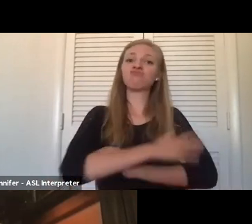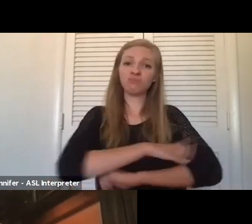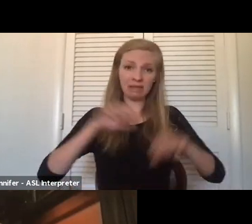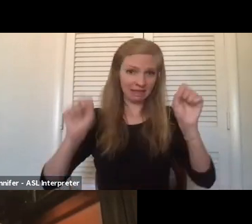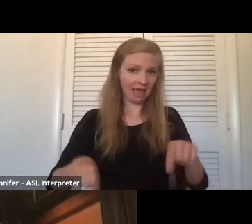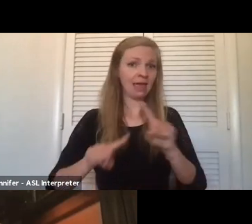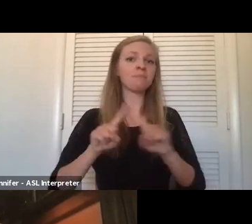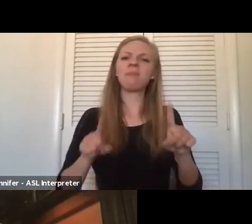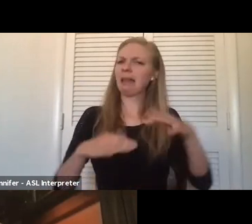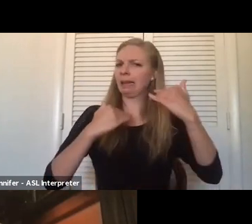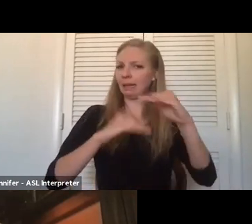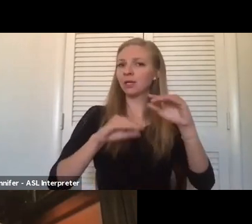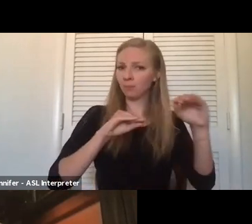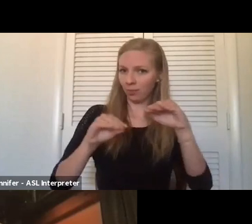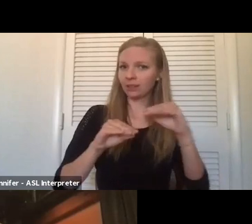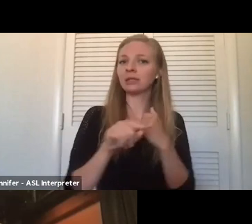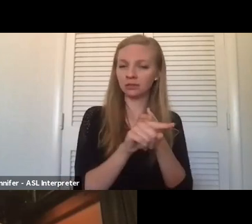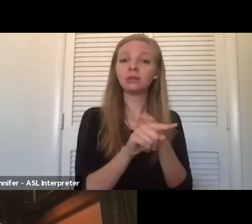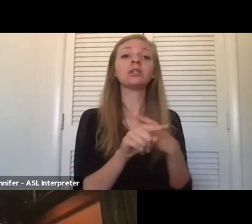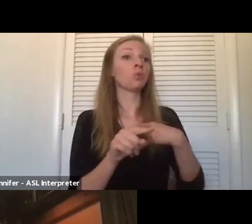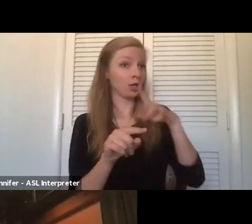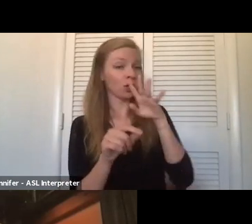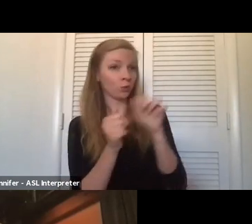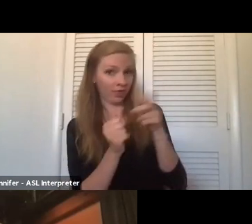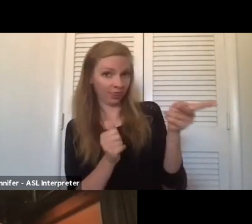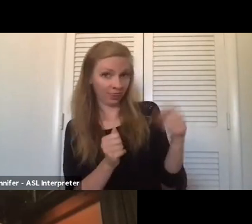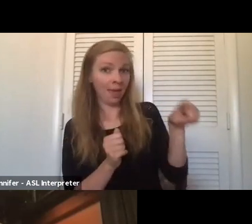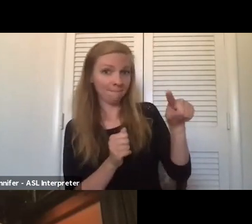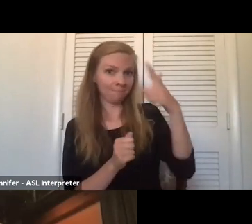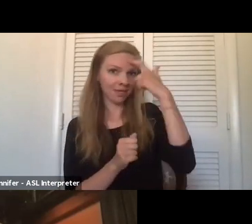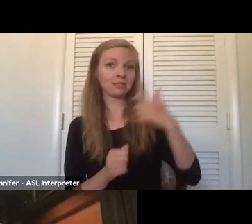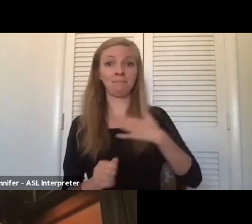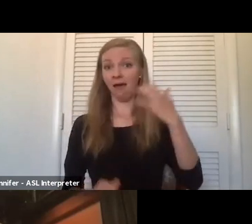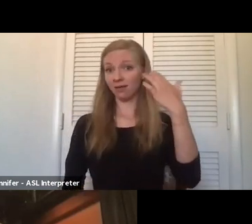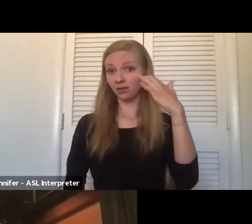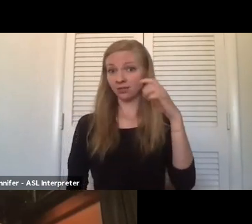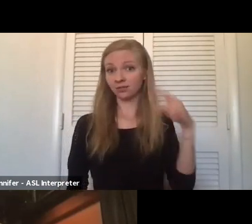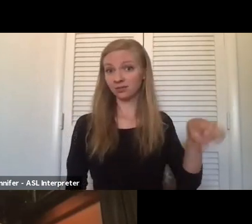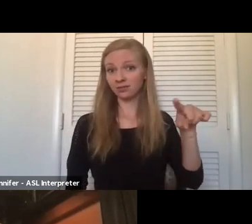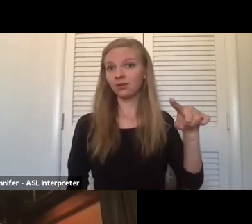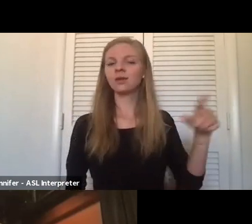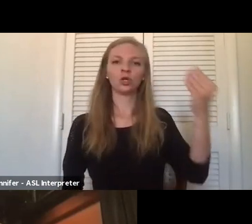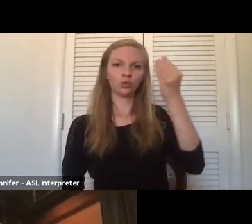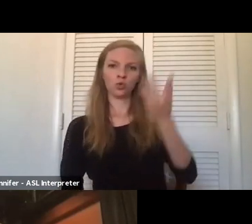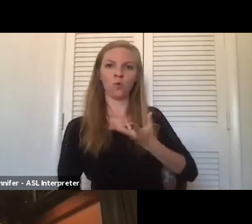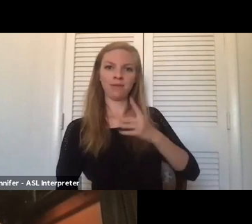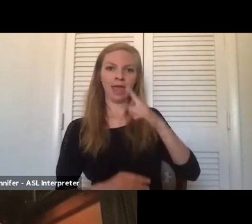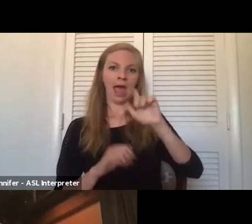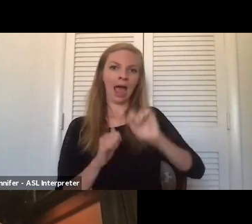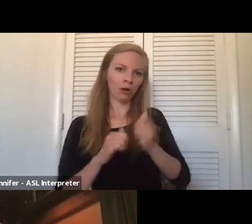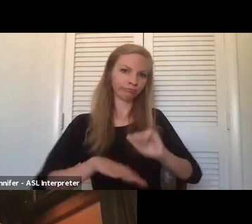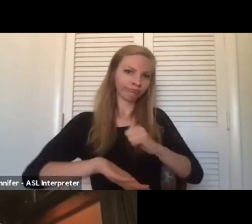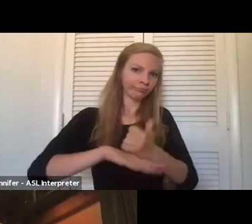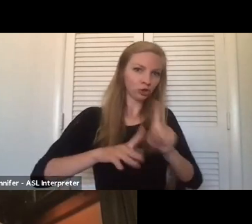Um, and I talked to them because my cousins and they told me how to get started. Um,